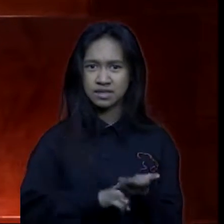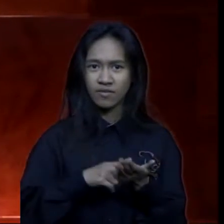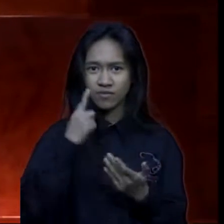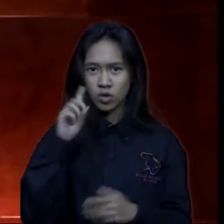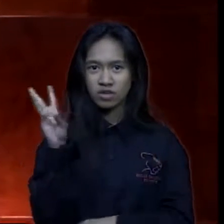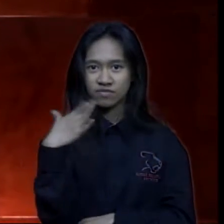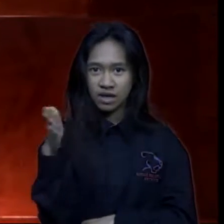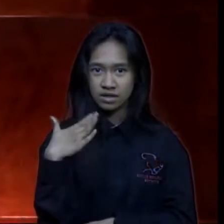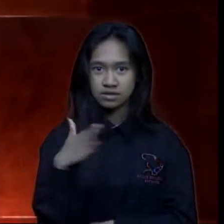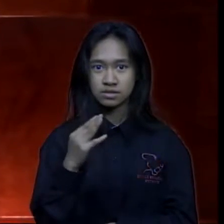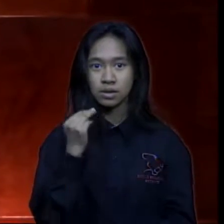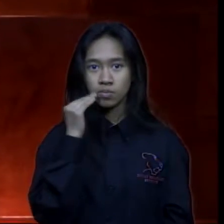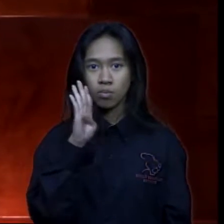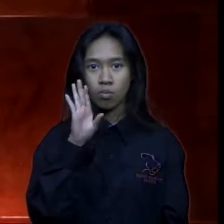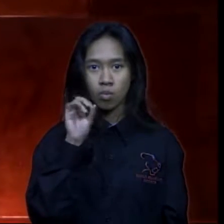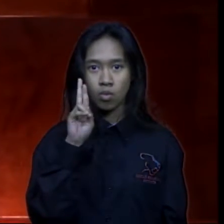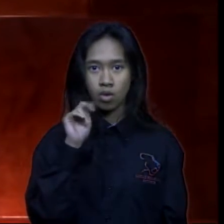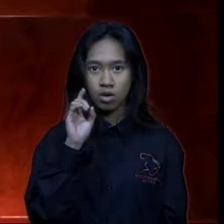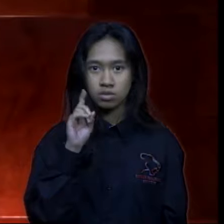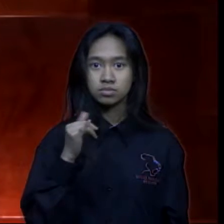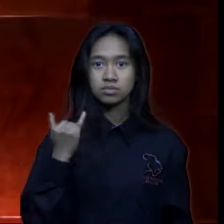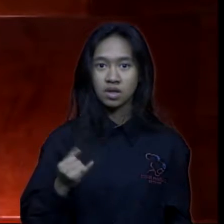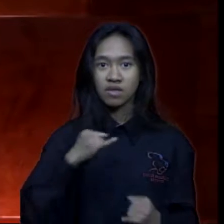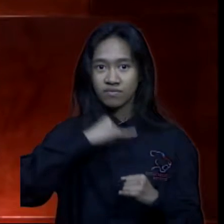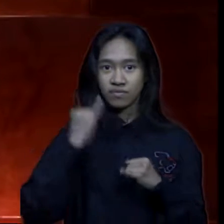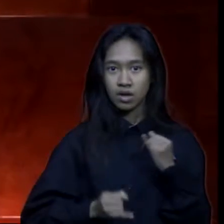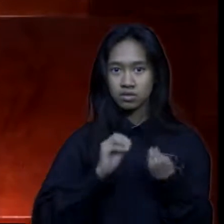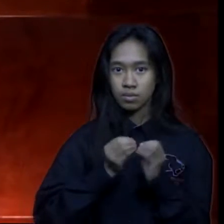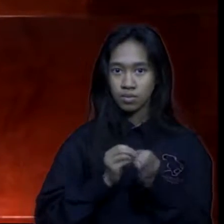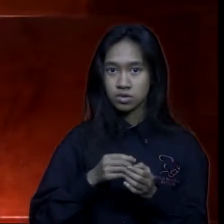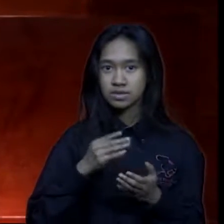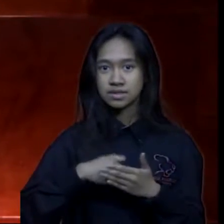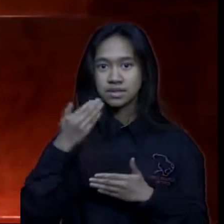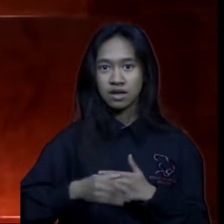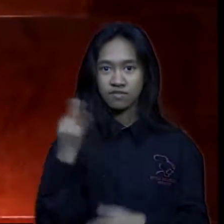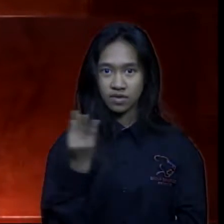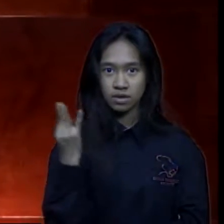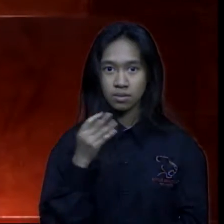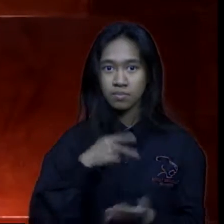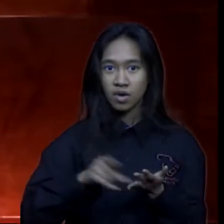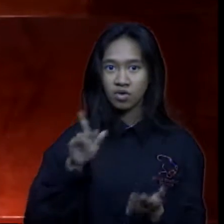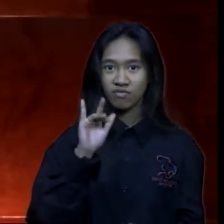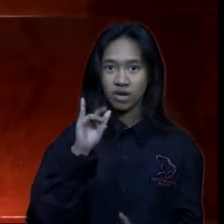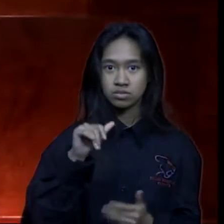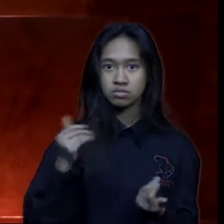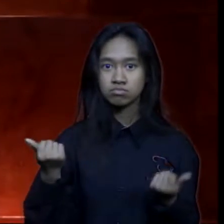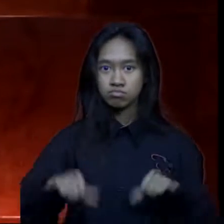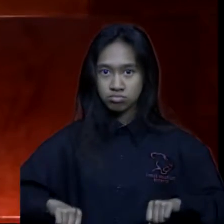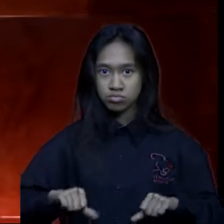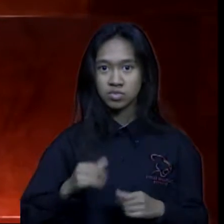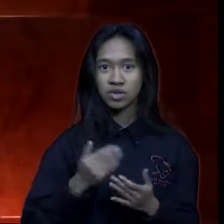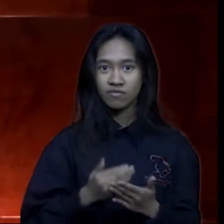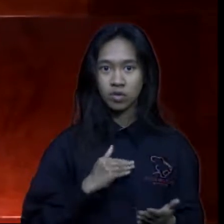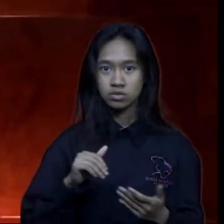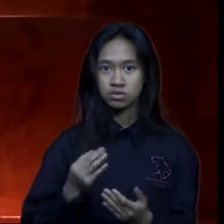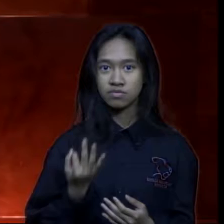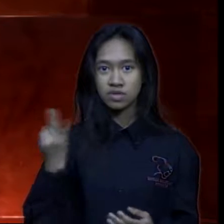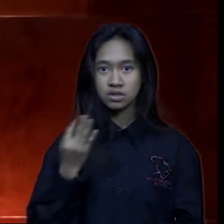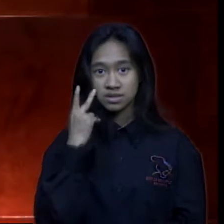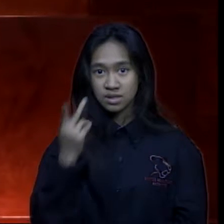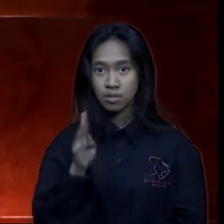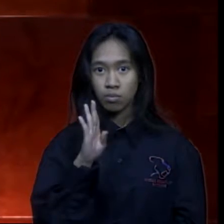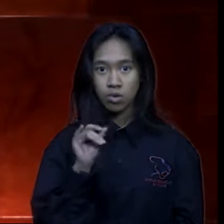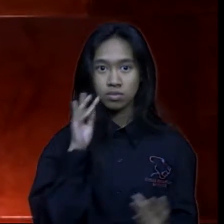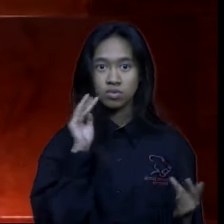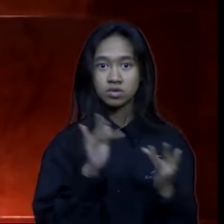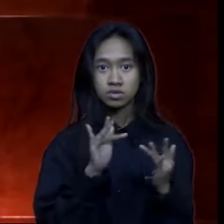Mrs. Bounds has to have a final number by next Friday pay your $25 deposit by next Friday or see Mrs. Bounds to make